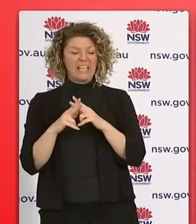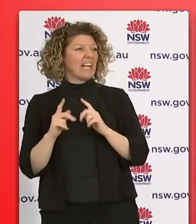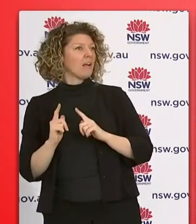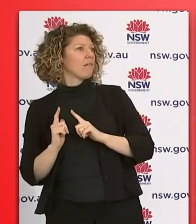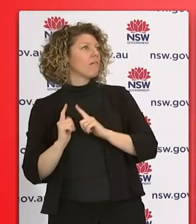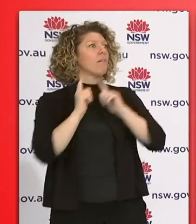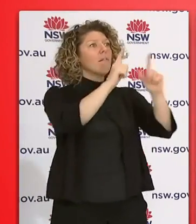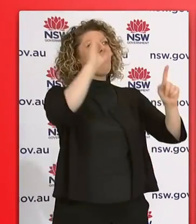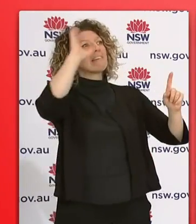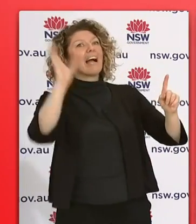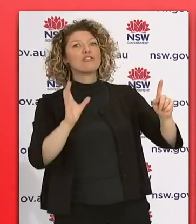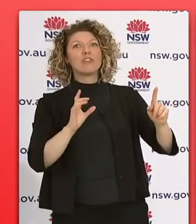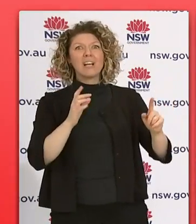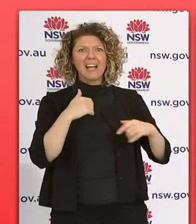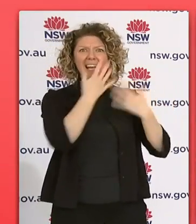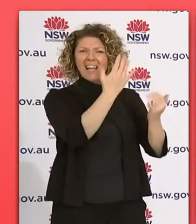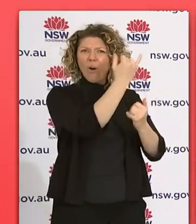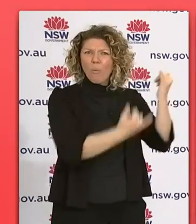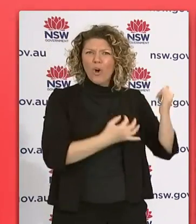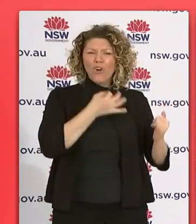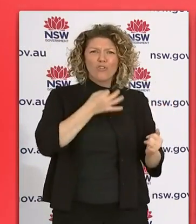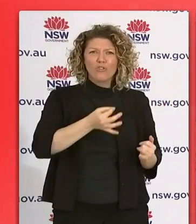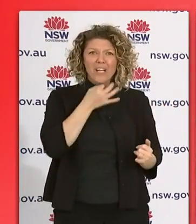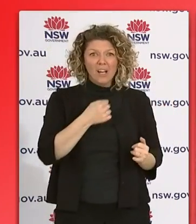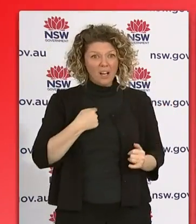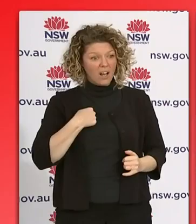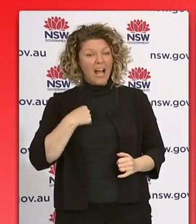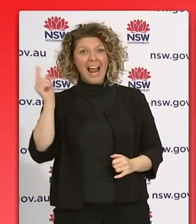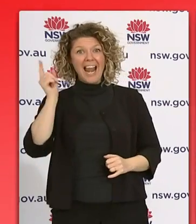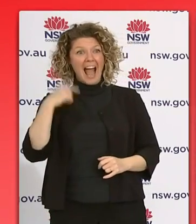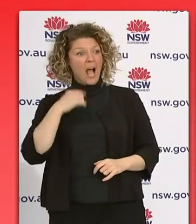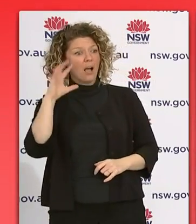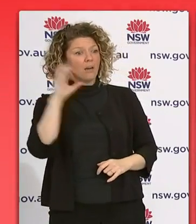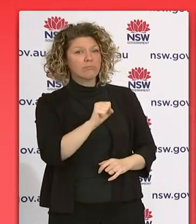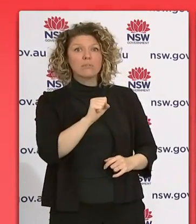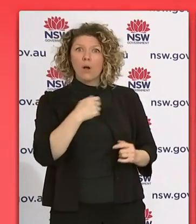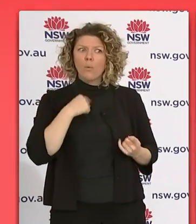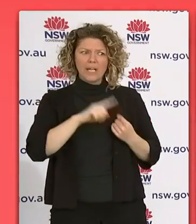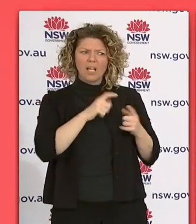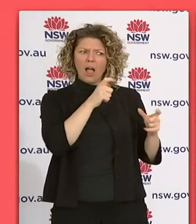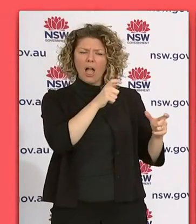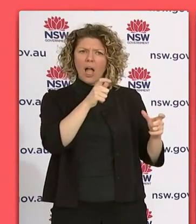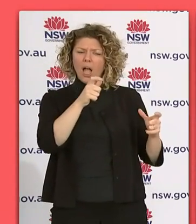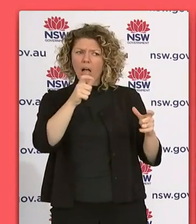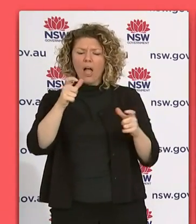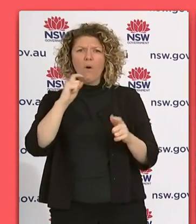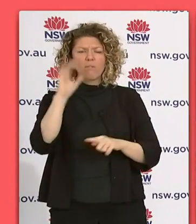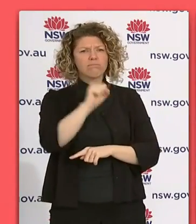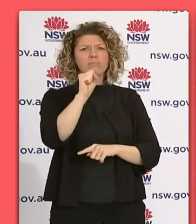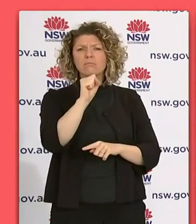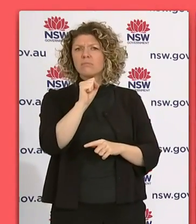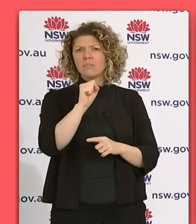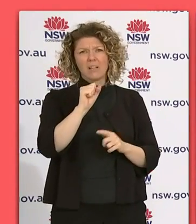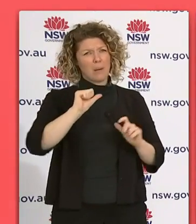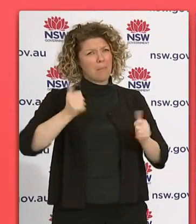putting regional communities at risk. If we don't catch you during our compliance operations, which is highly likely given the